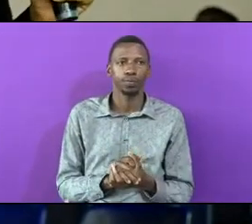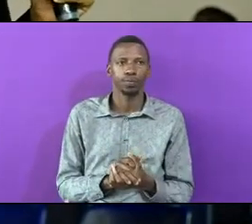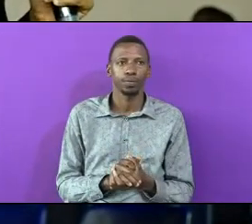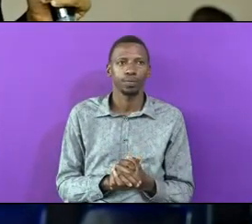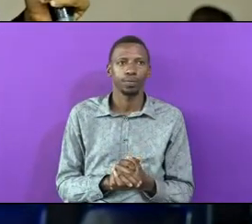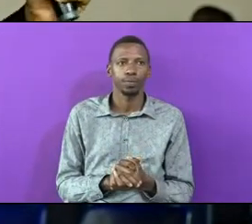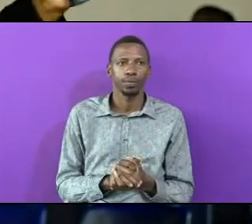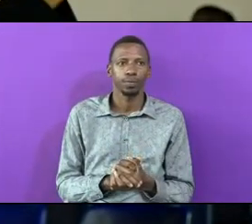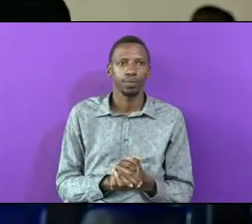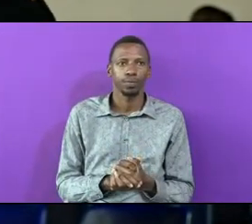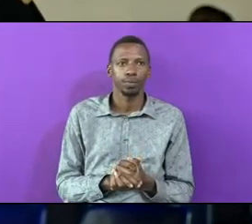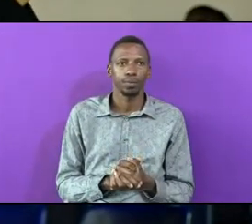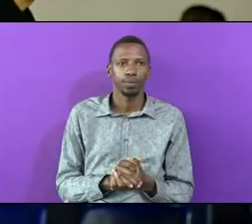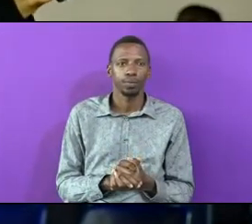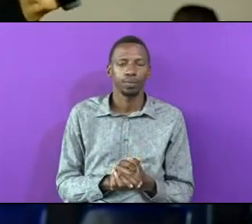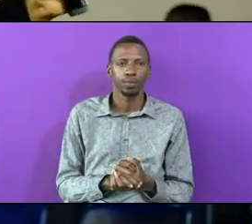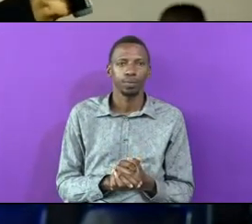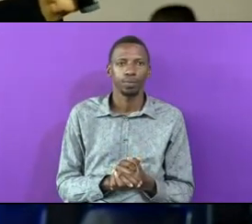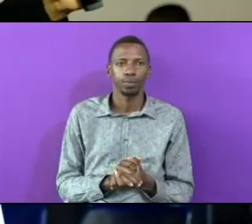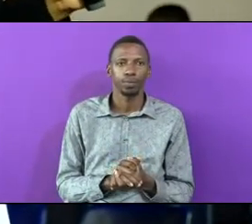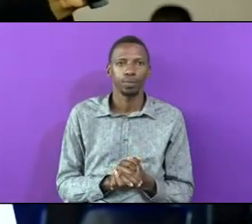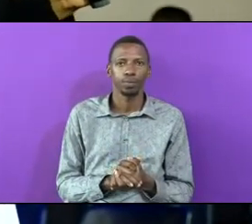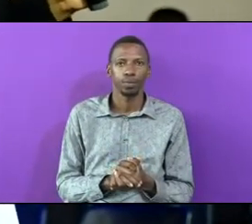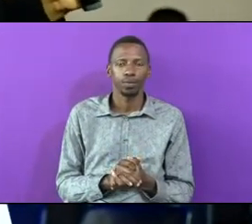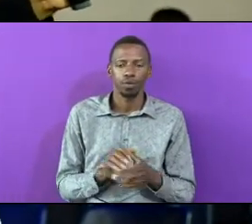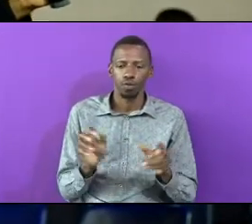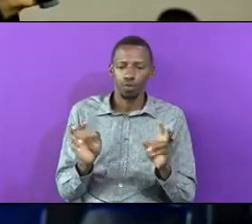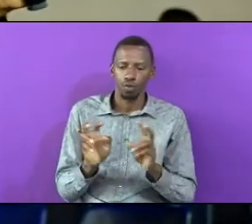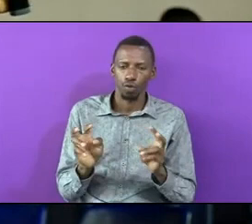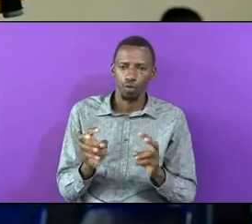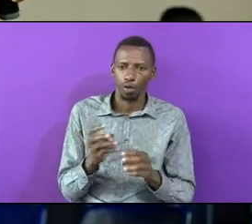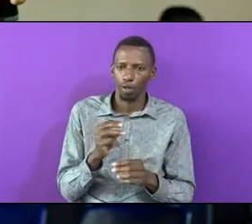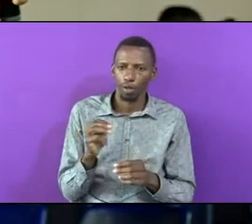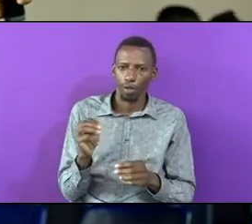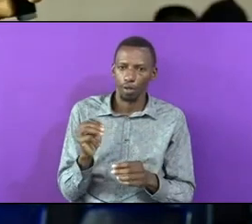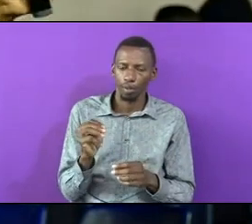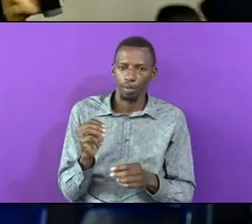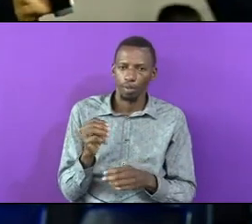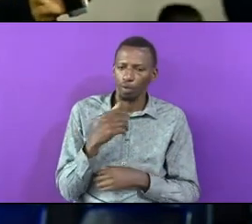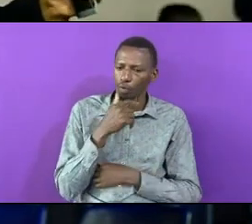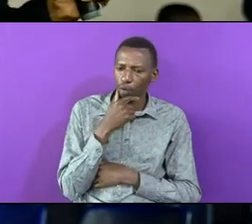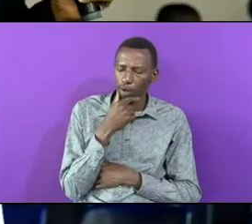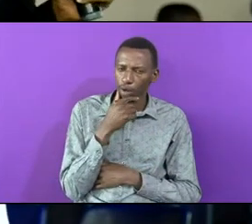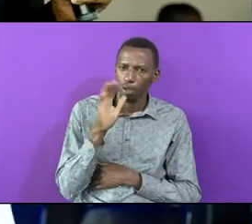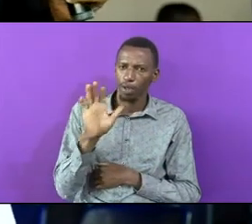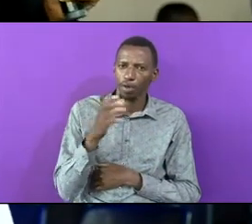And They Are Out Here With No Help You Look At Them And You Wonder Where Is Their Father